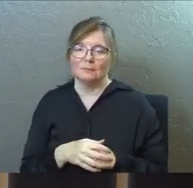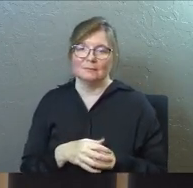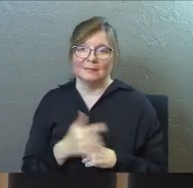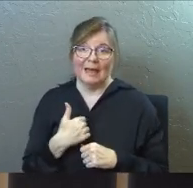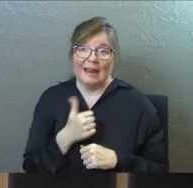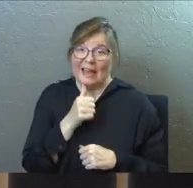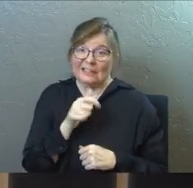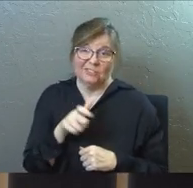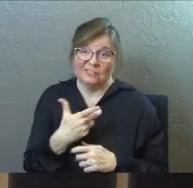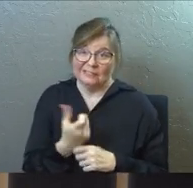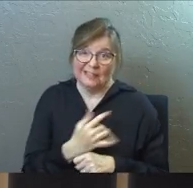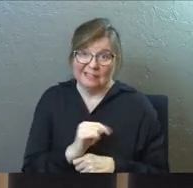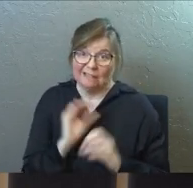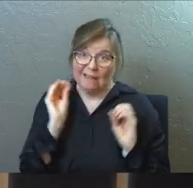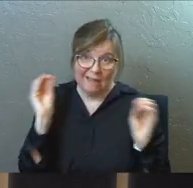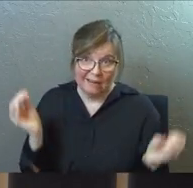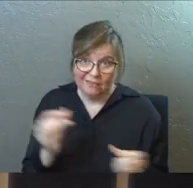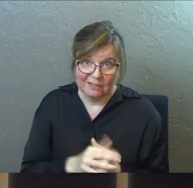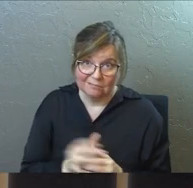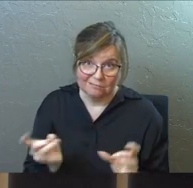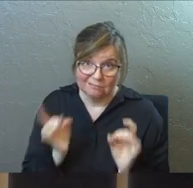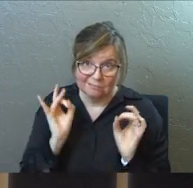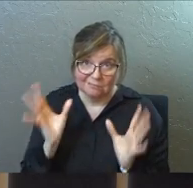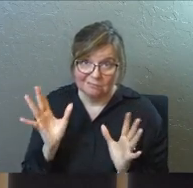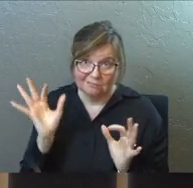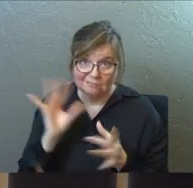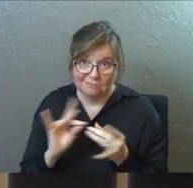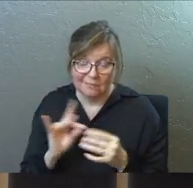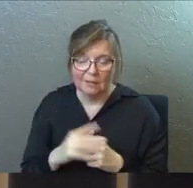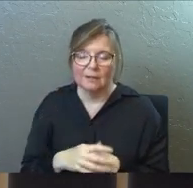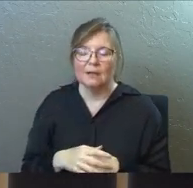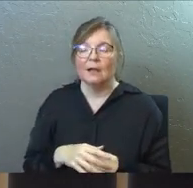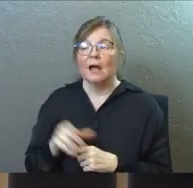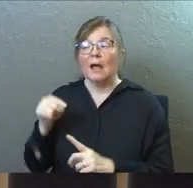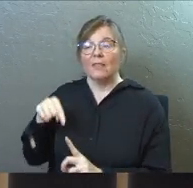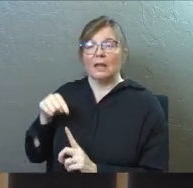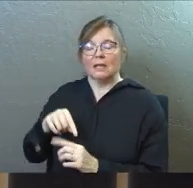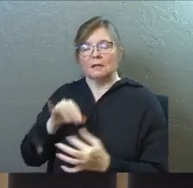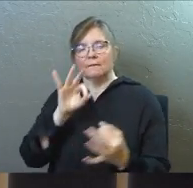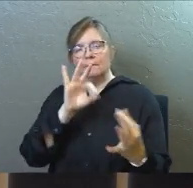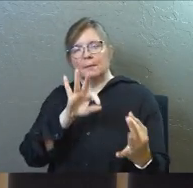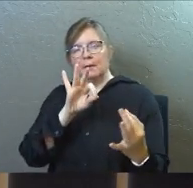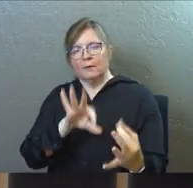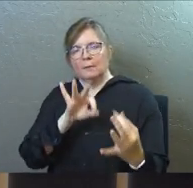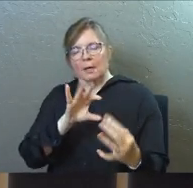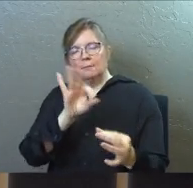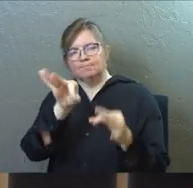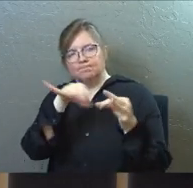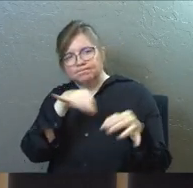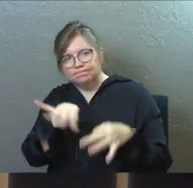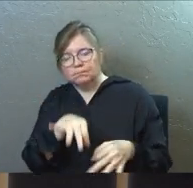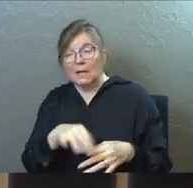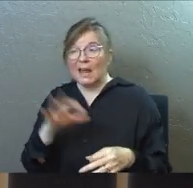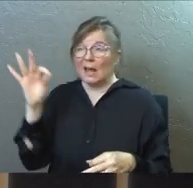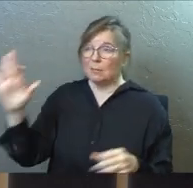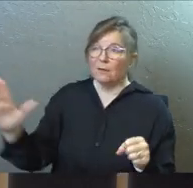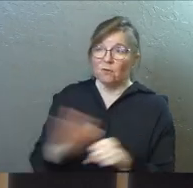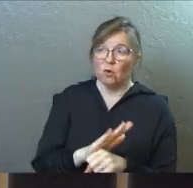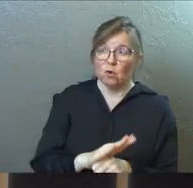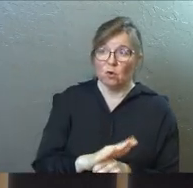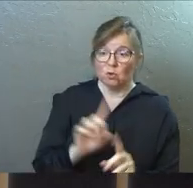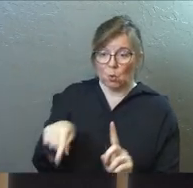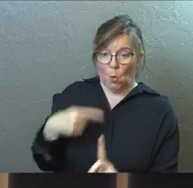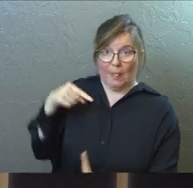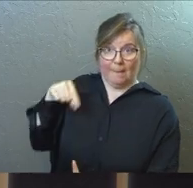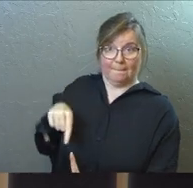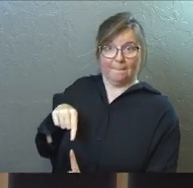And I didn't deserve it, any of it. And then he gave me feedback after the sermon was over. I mean, I preached the entire thing to